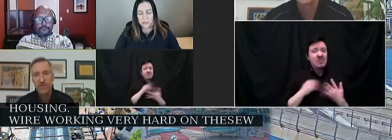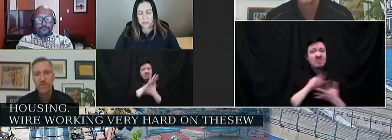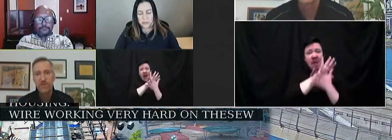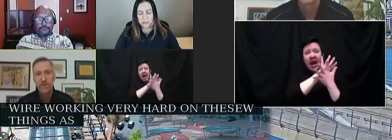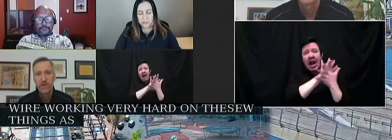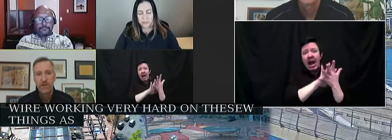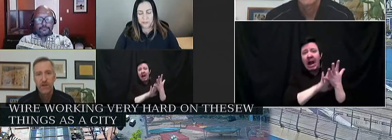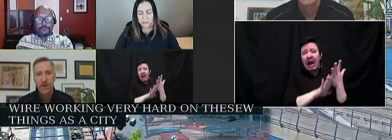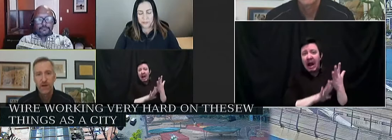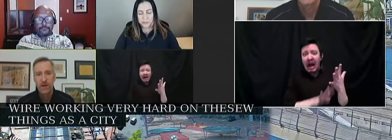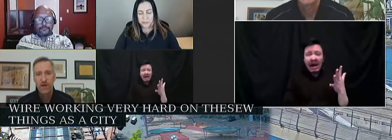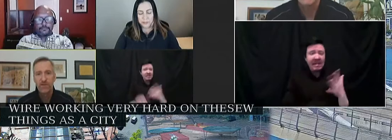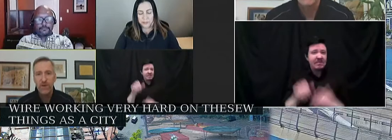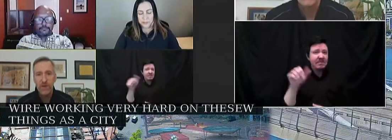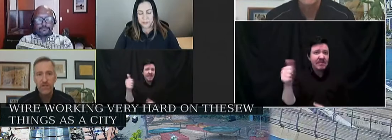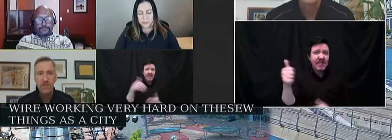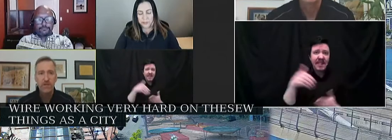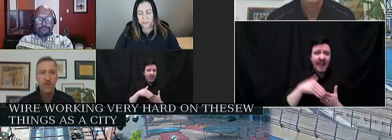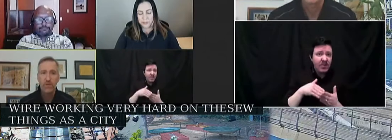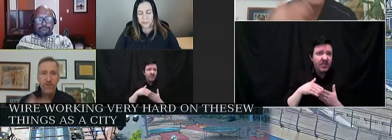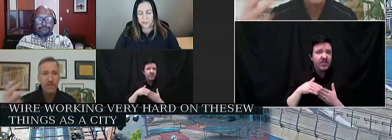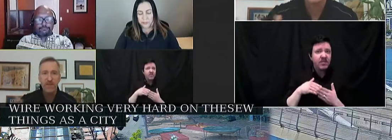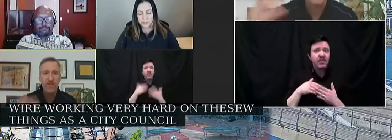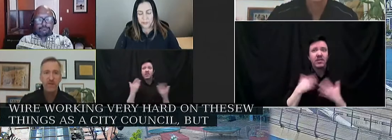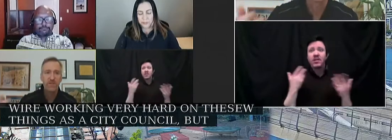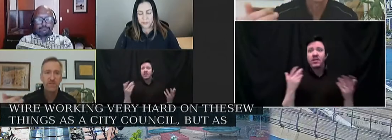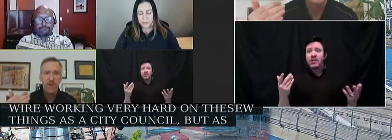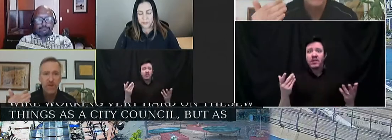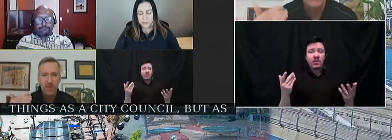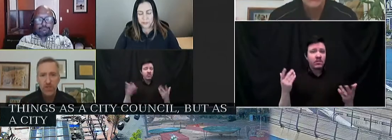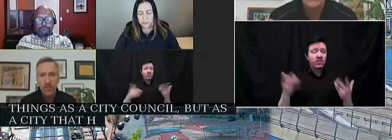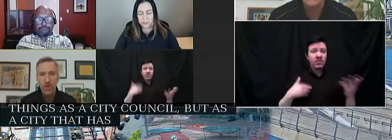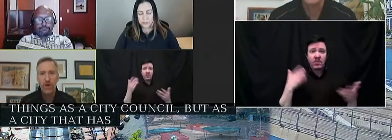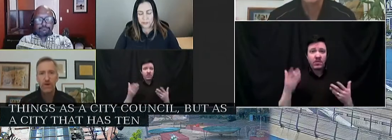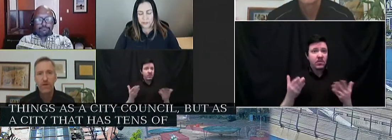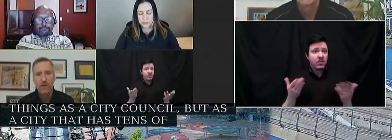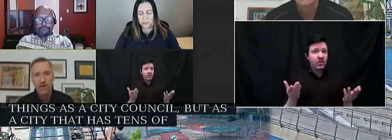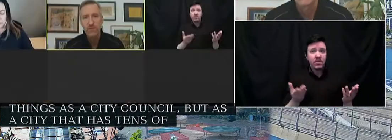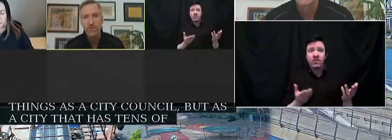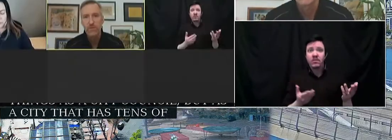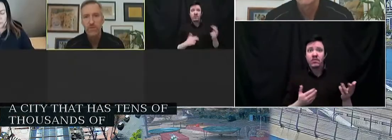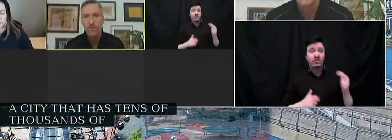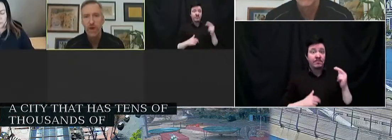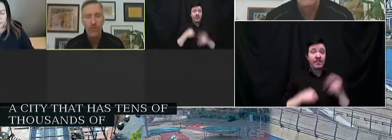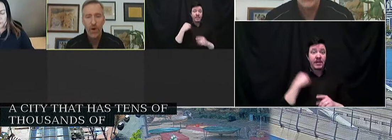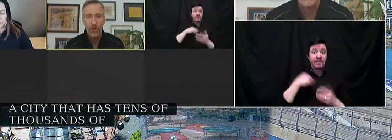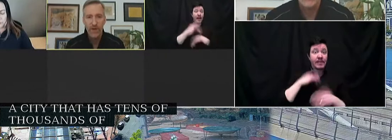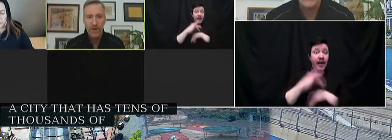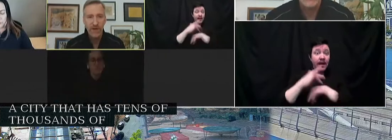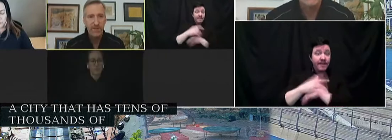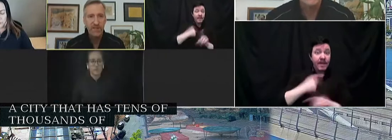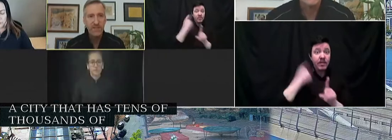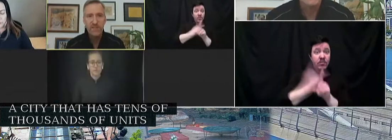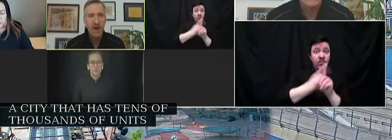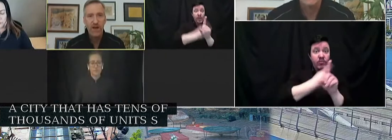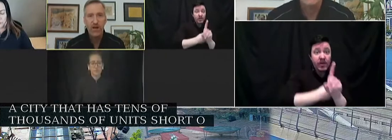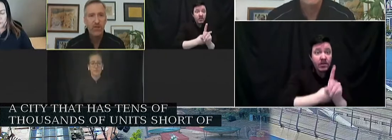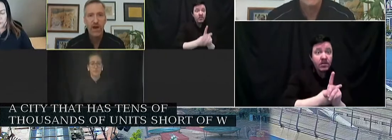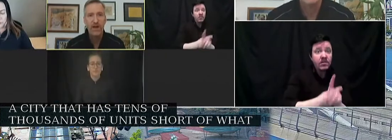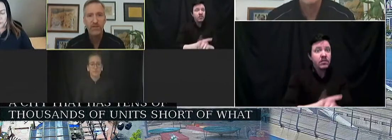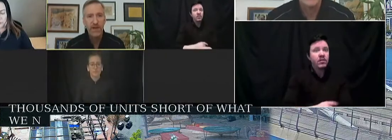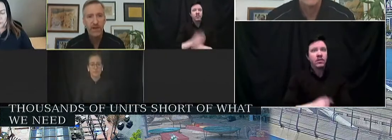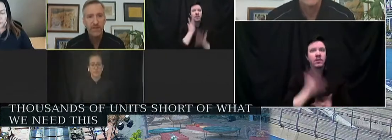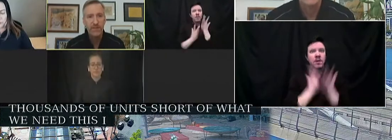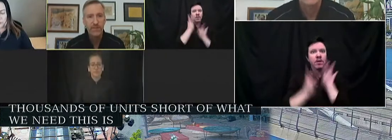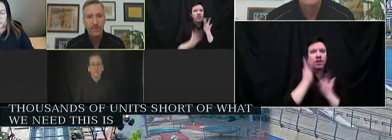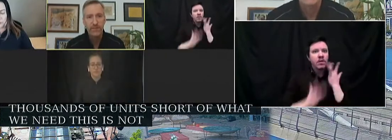of thousands of units, you know, we're tens of thousands of units short of what we need, this is not an